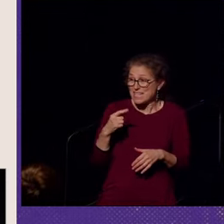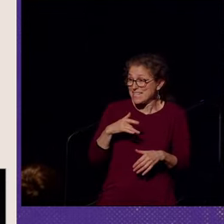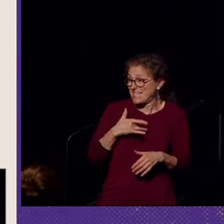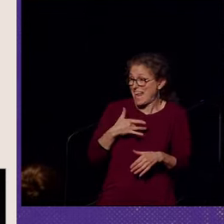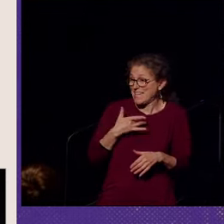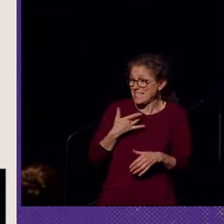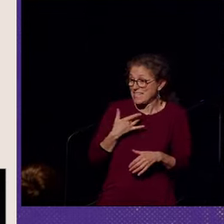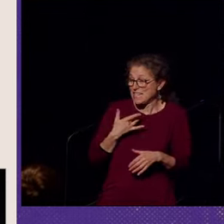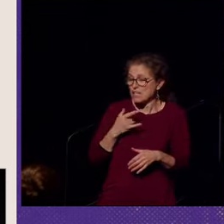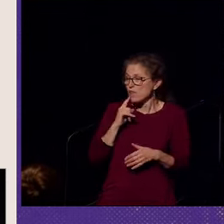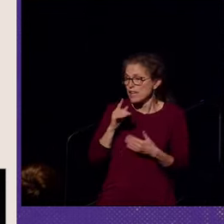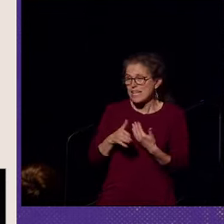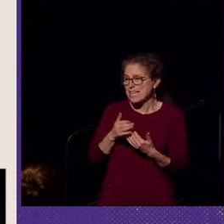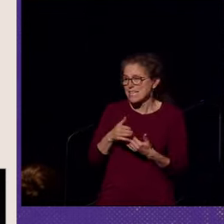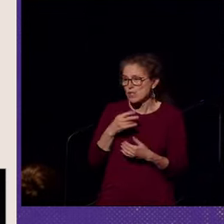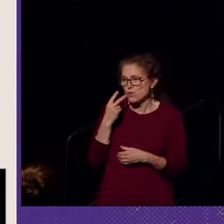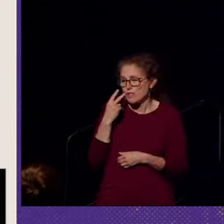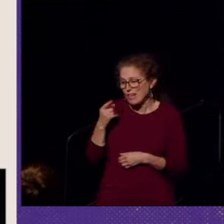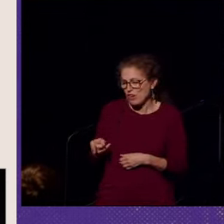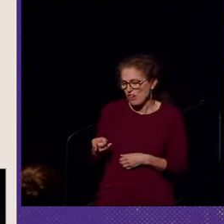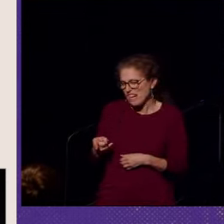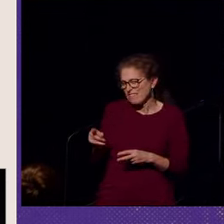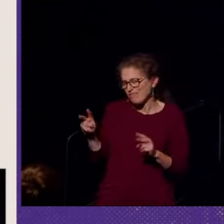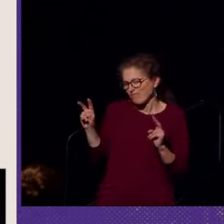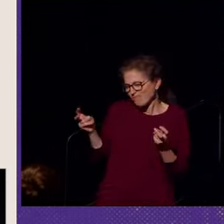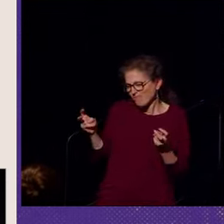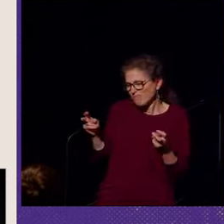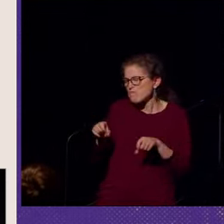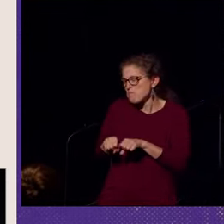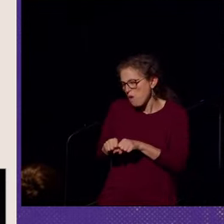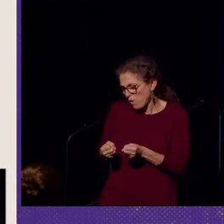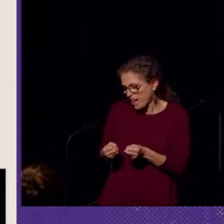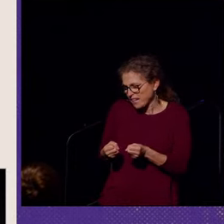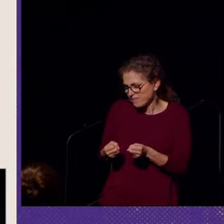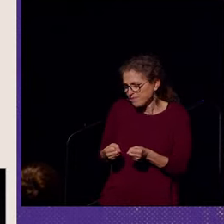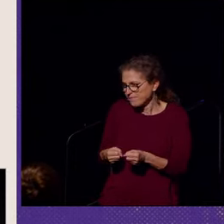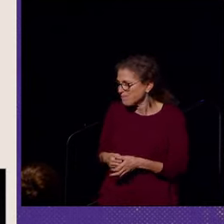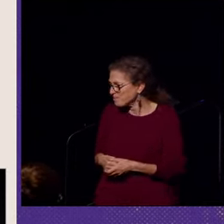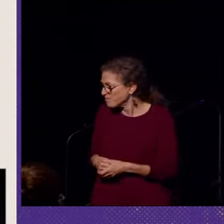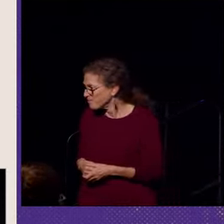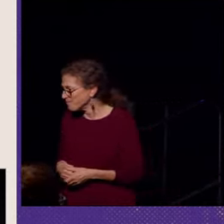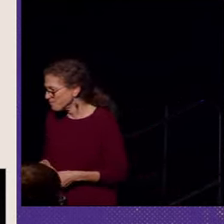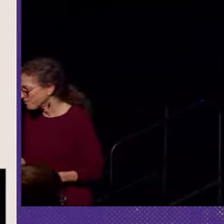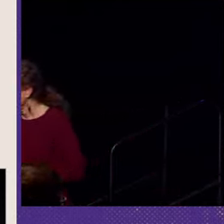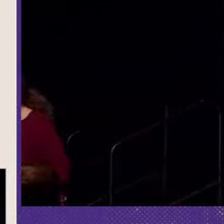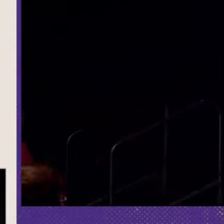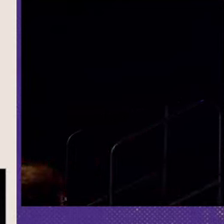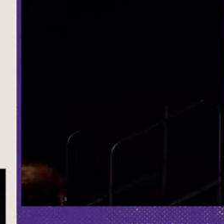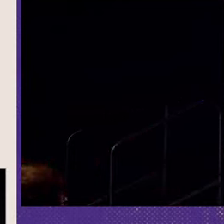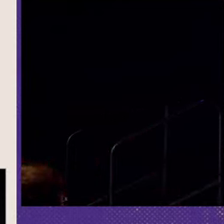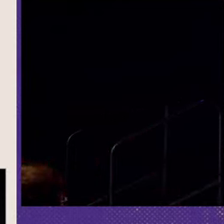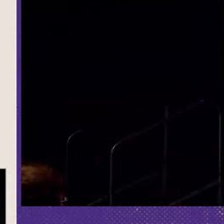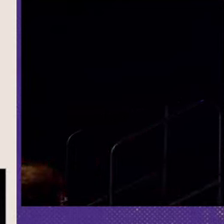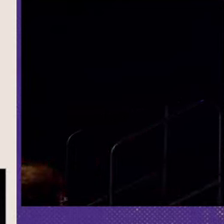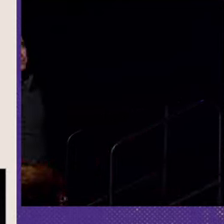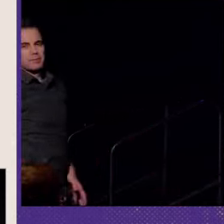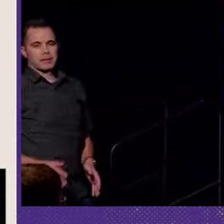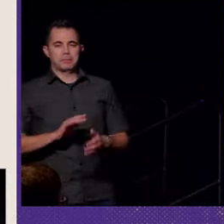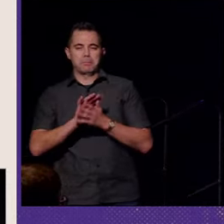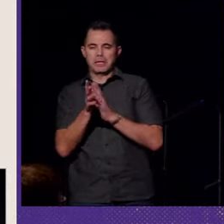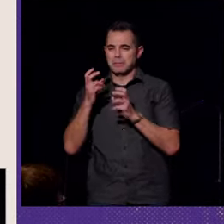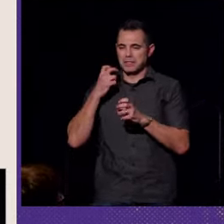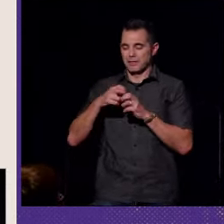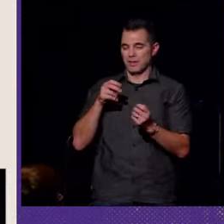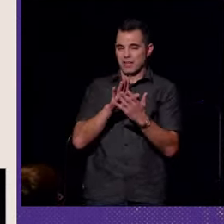It's all too easy to see her as, quote, broken. It becomes difficult to face the new reality